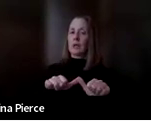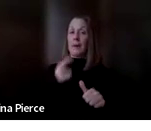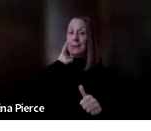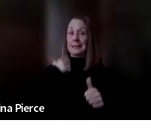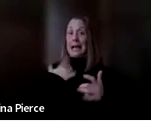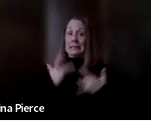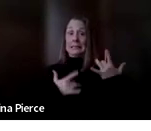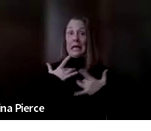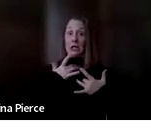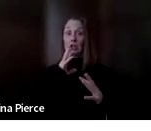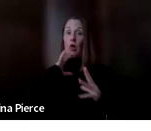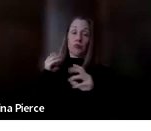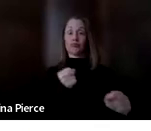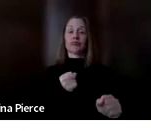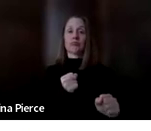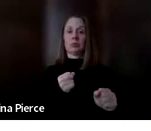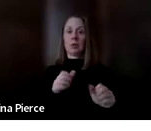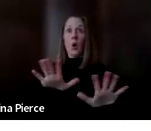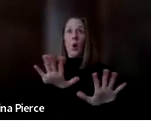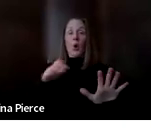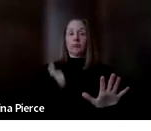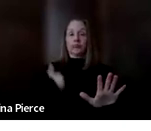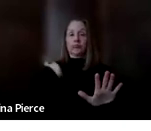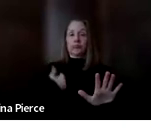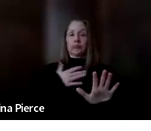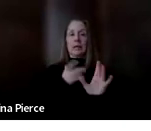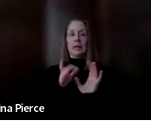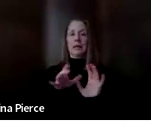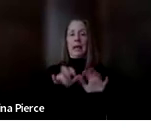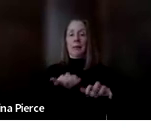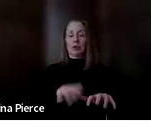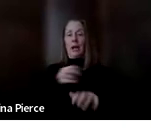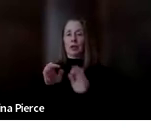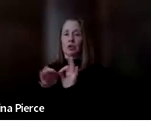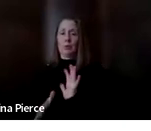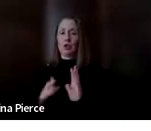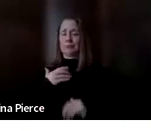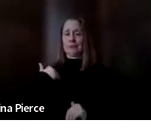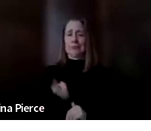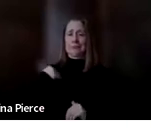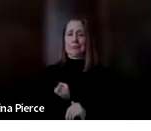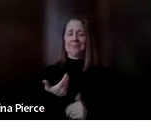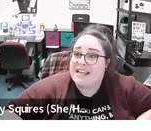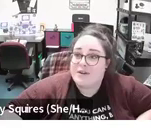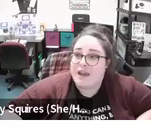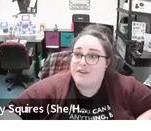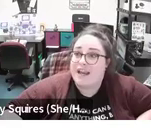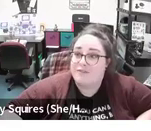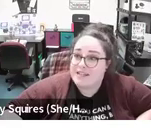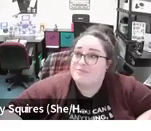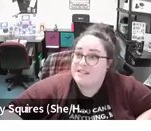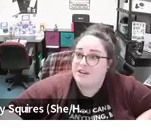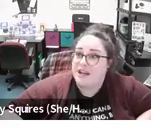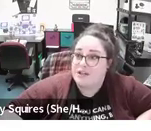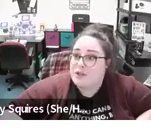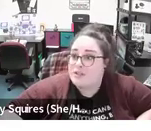excited and i talk really fast and then like oh my bad sorry captioner and interpreter um and dan i see you have your